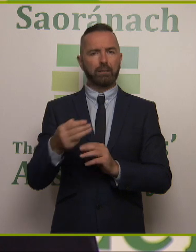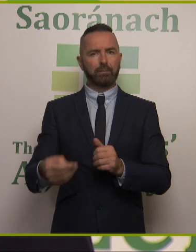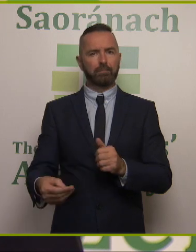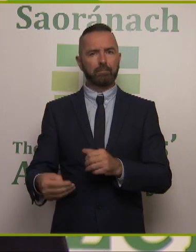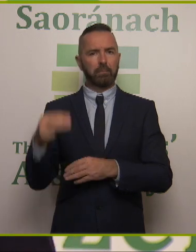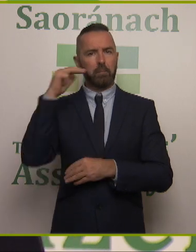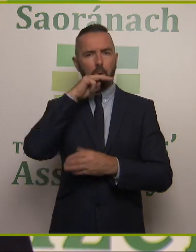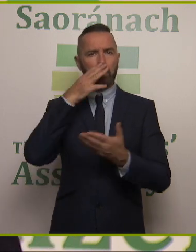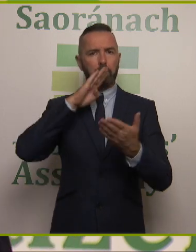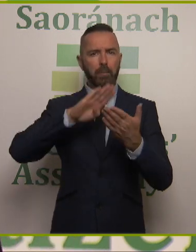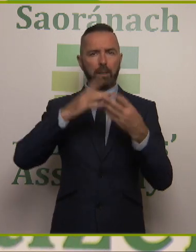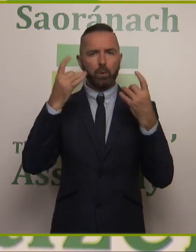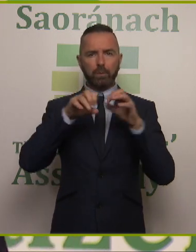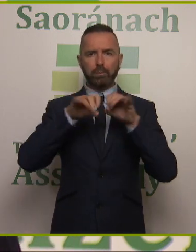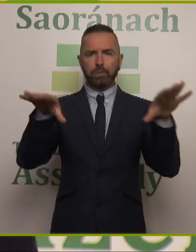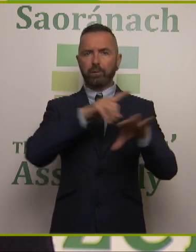show you maybe why.